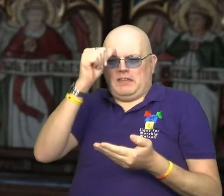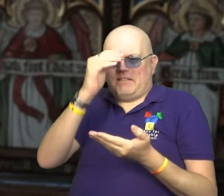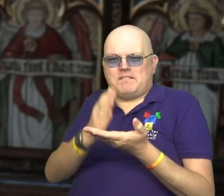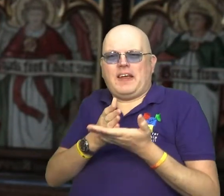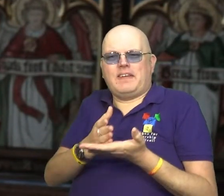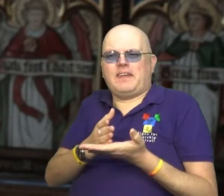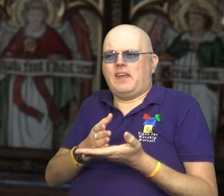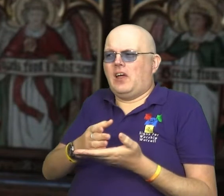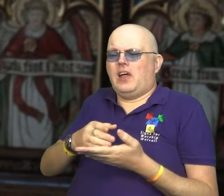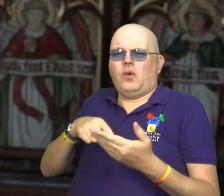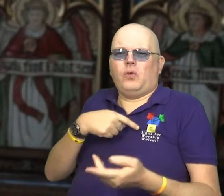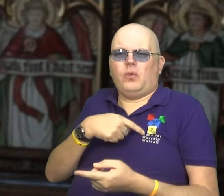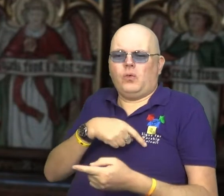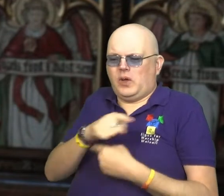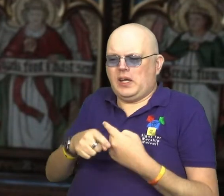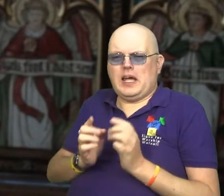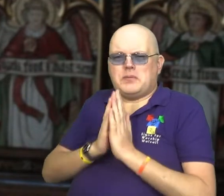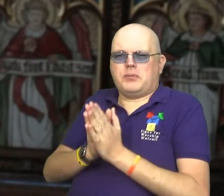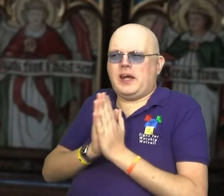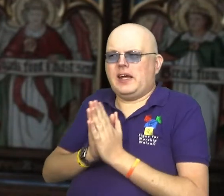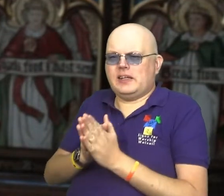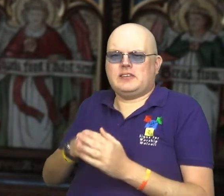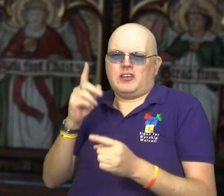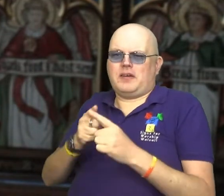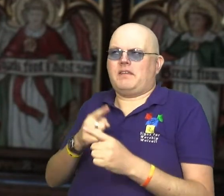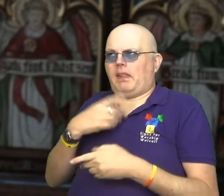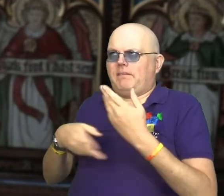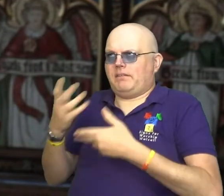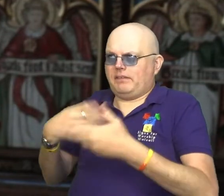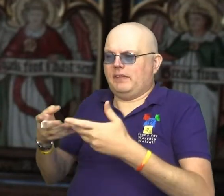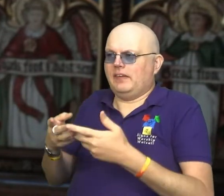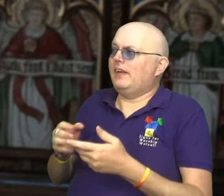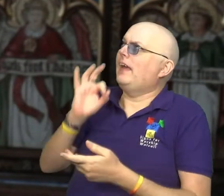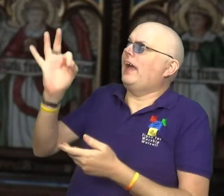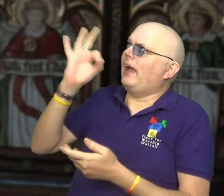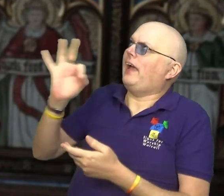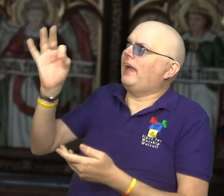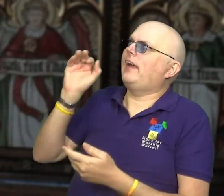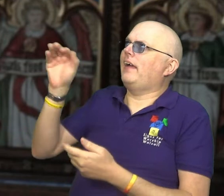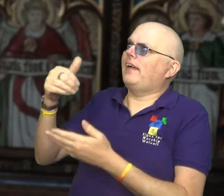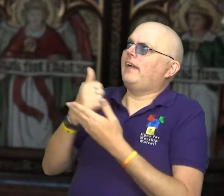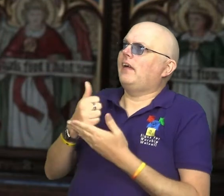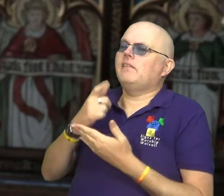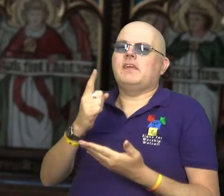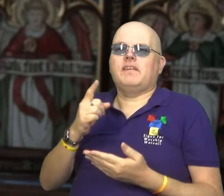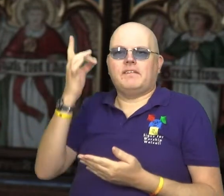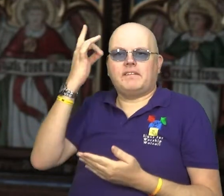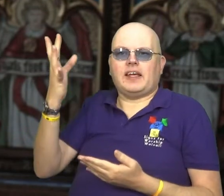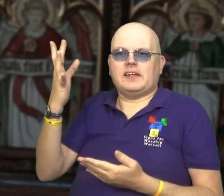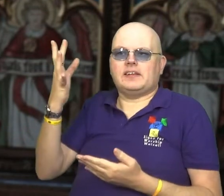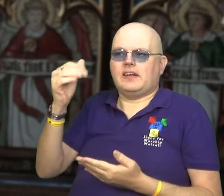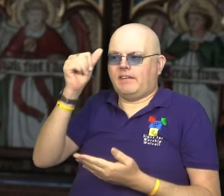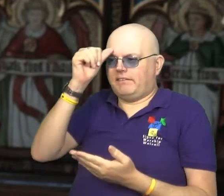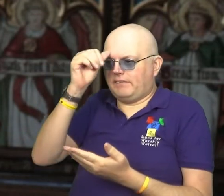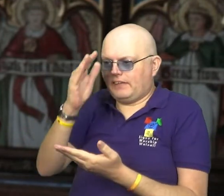And all tend to rattle off our prayers and beg and ask when we need help and then forget